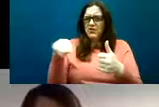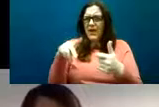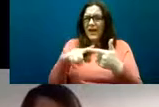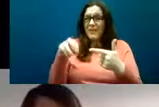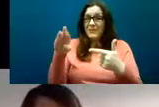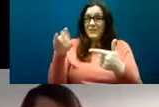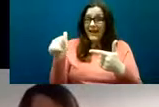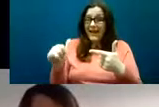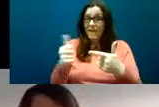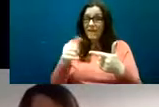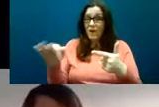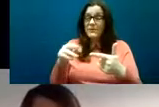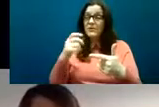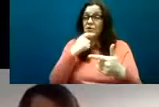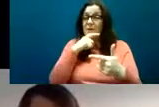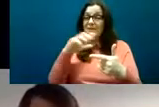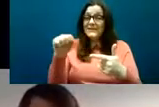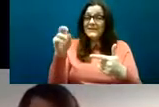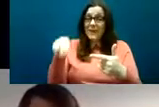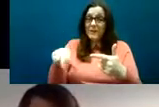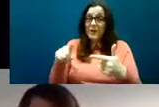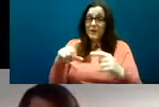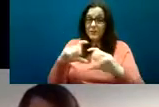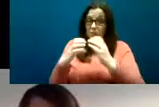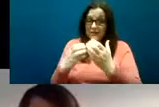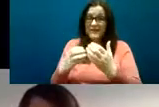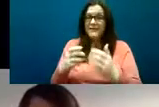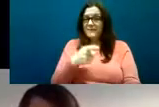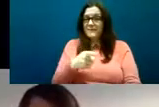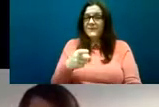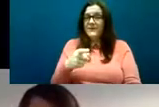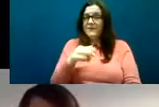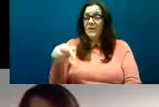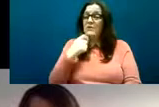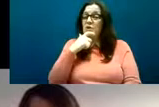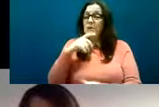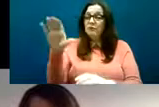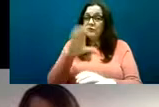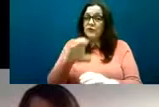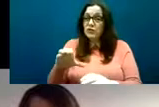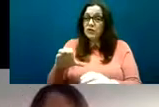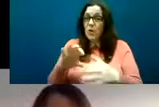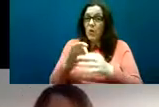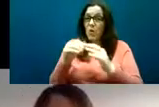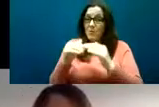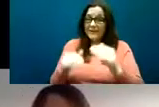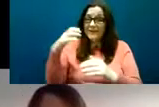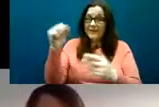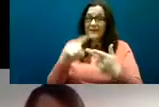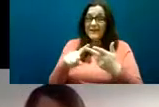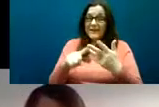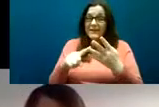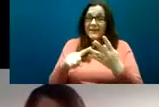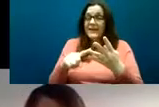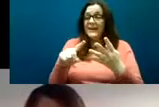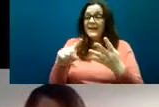Homeless Executive with Gavin McGranehan from As I Am and Dara Byrne from Gail Services Lucy Whiston and